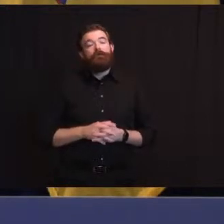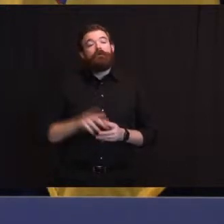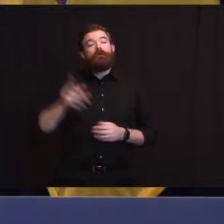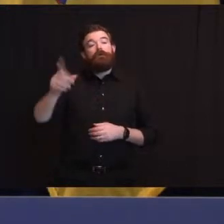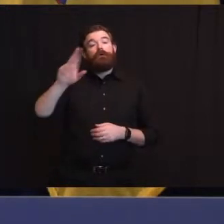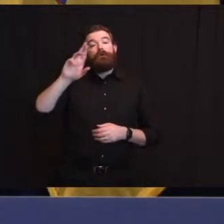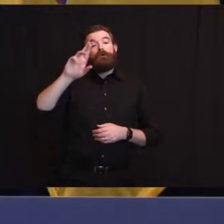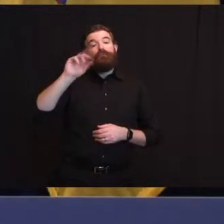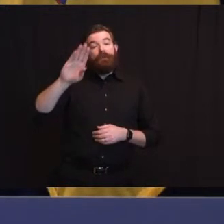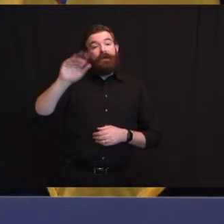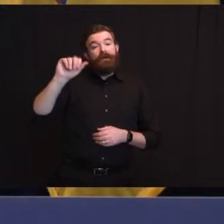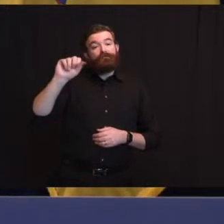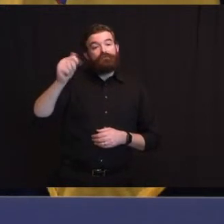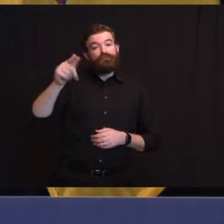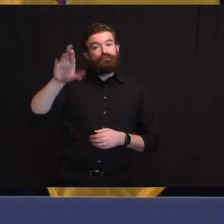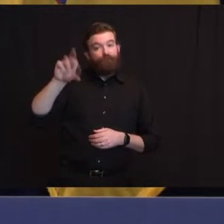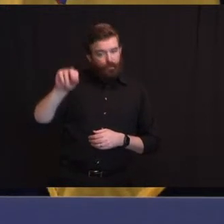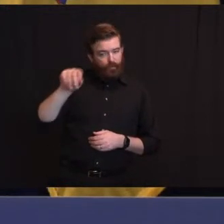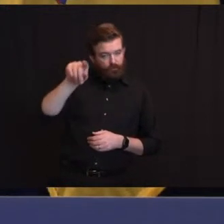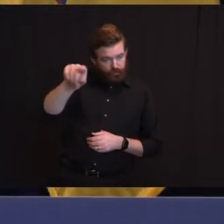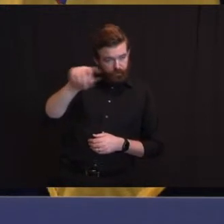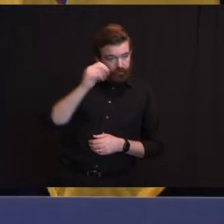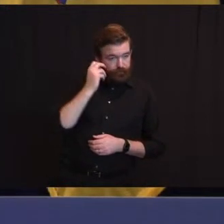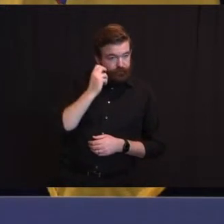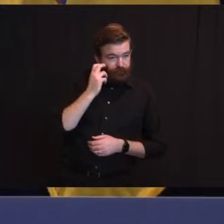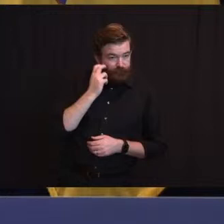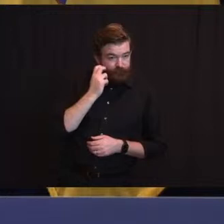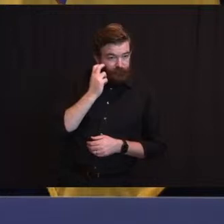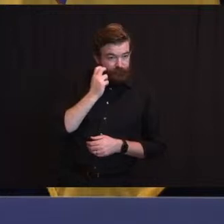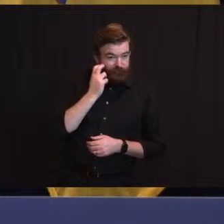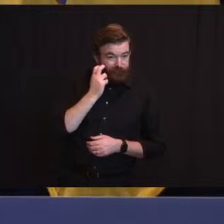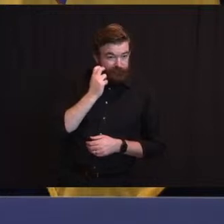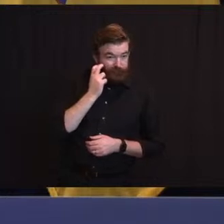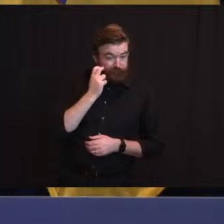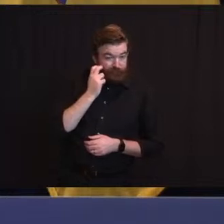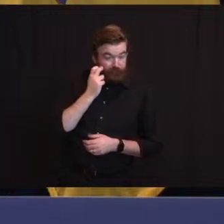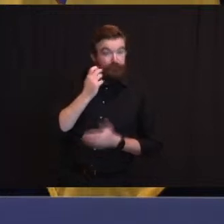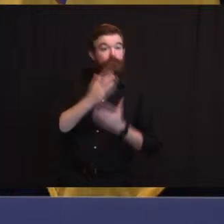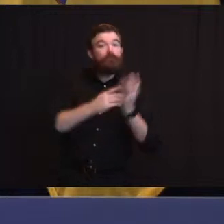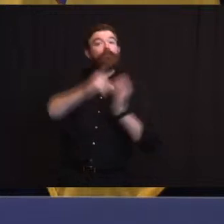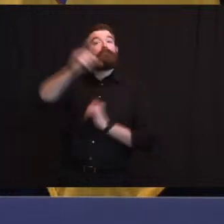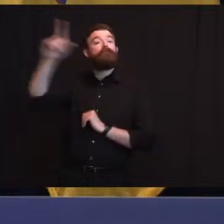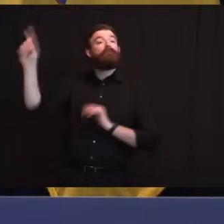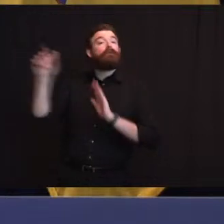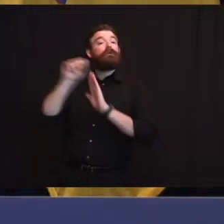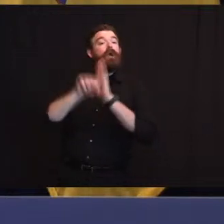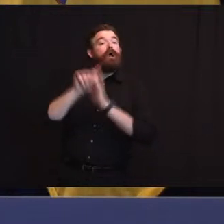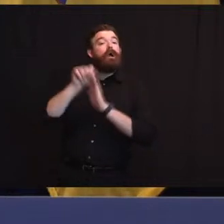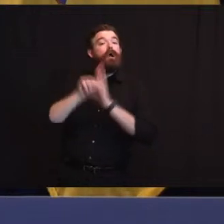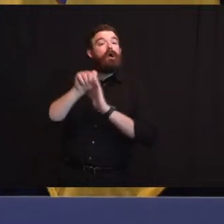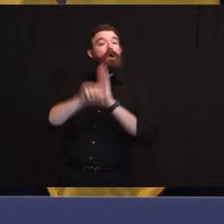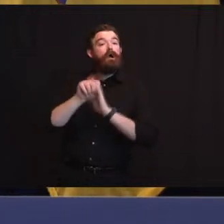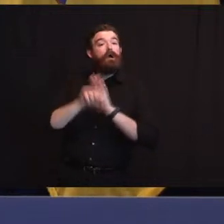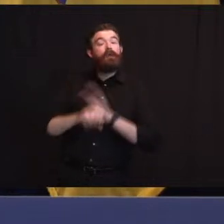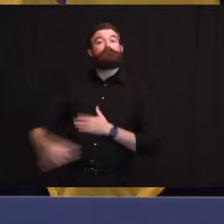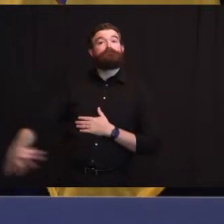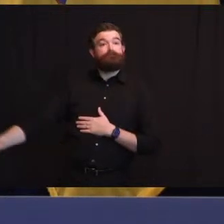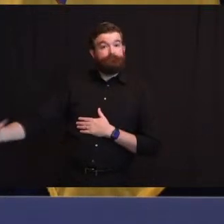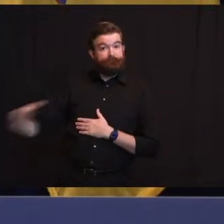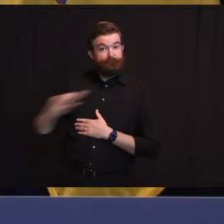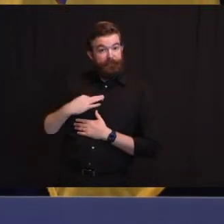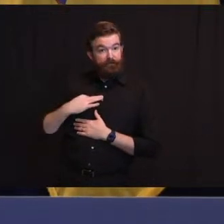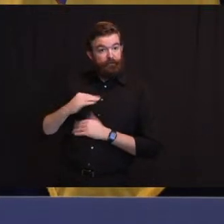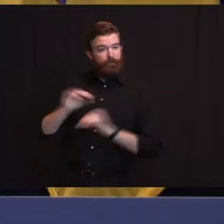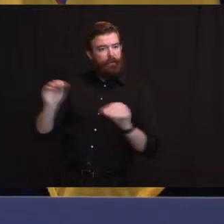to basically, because in other states, some people who filed for unemployment, their claims lapsed and they had to reapply. Have you received any reports